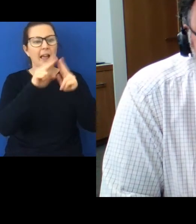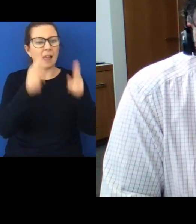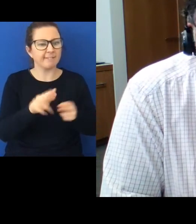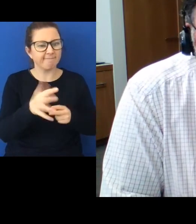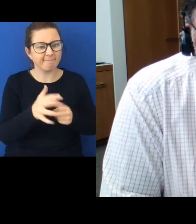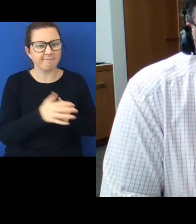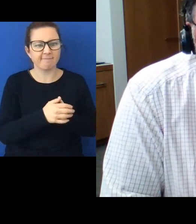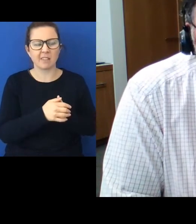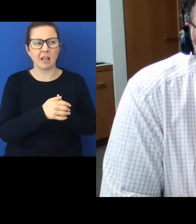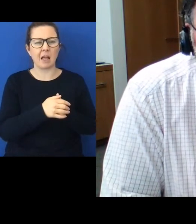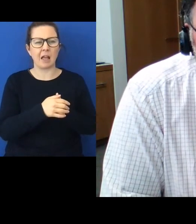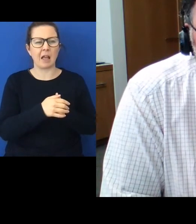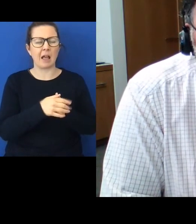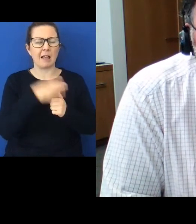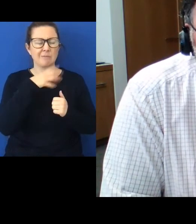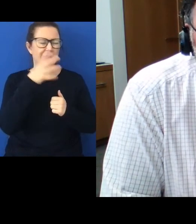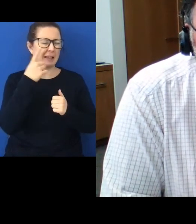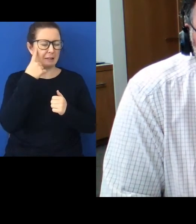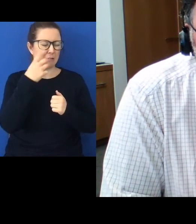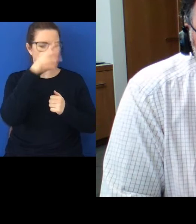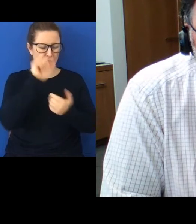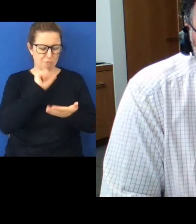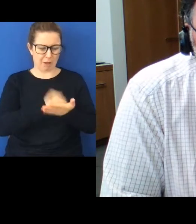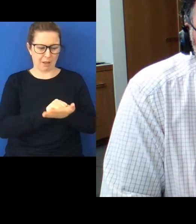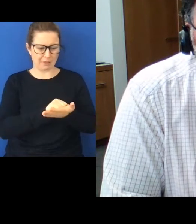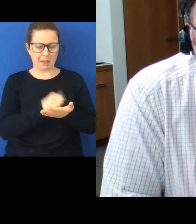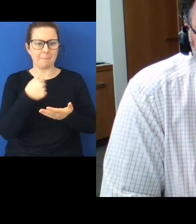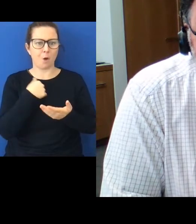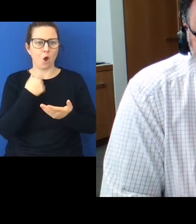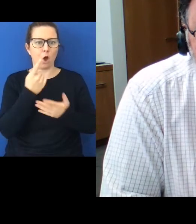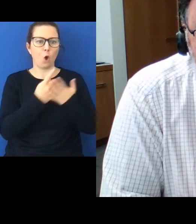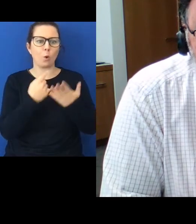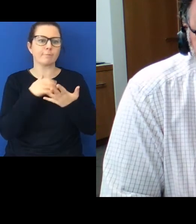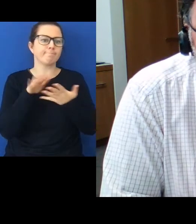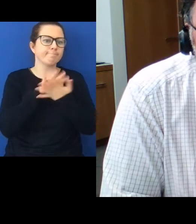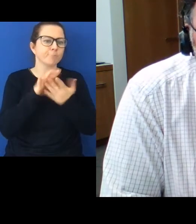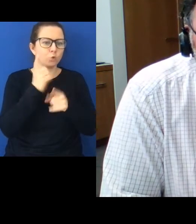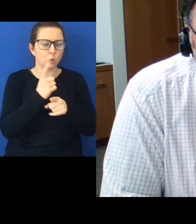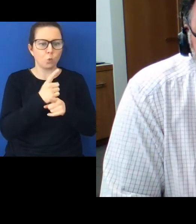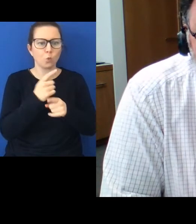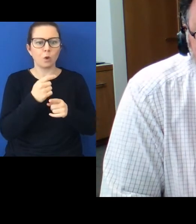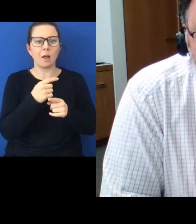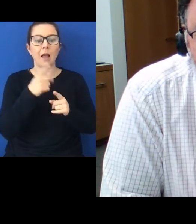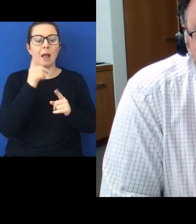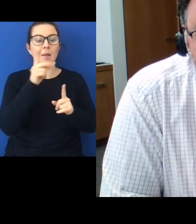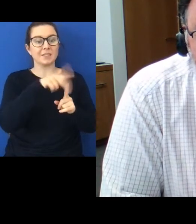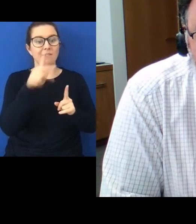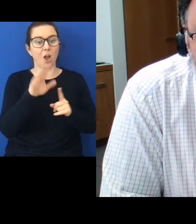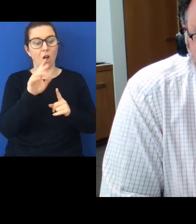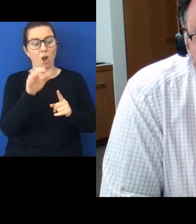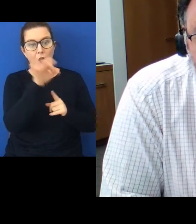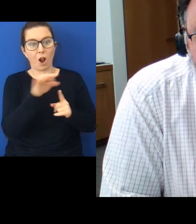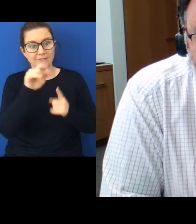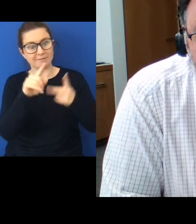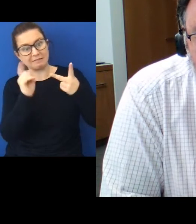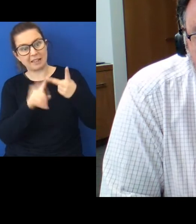Second only, I think, from my memory, I'm just riffing this, I'm afraid. Second only to Pacific Islanders in terms